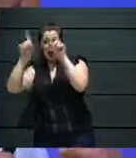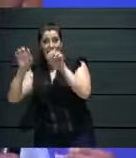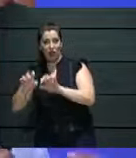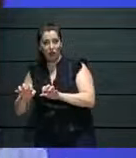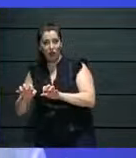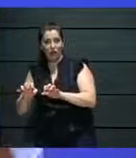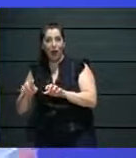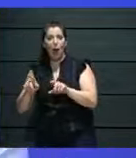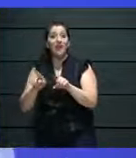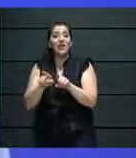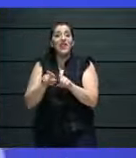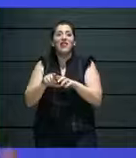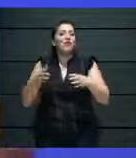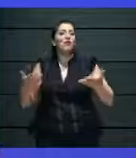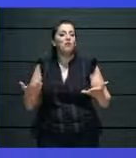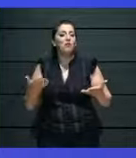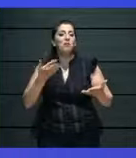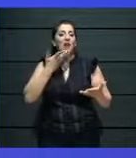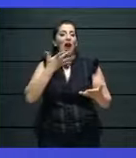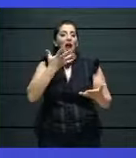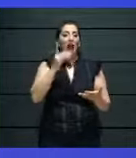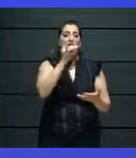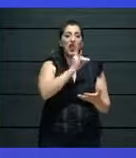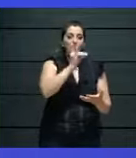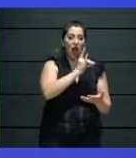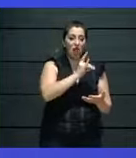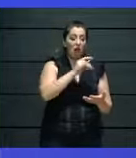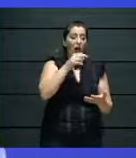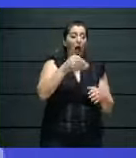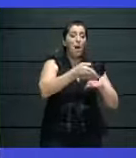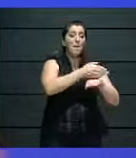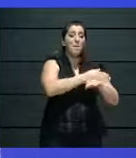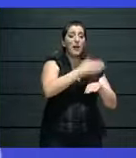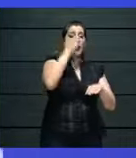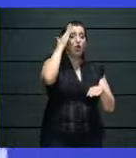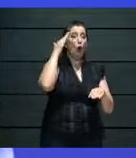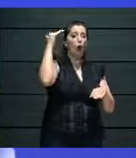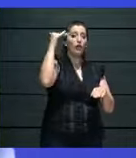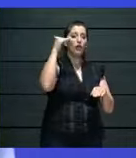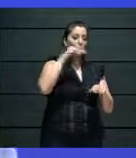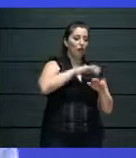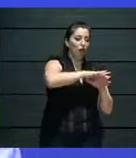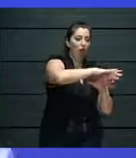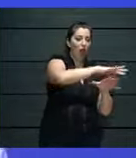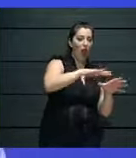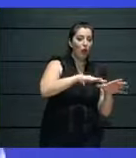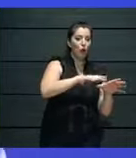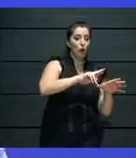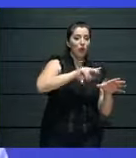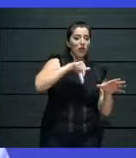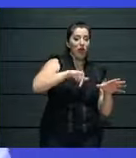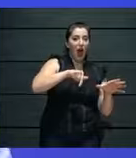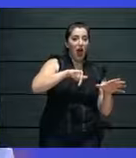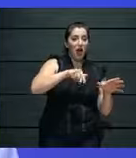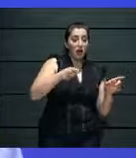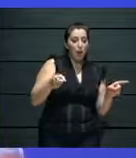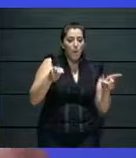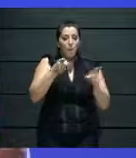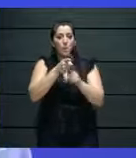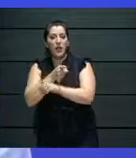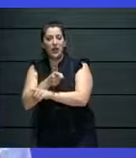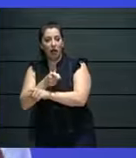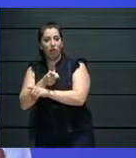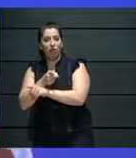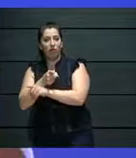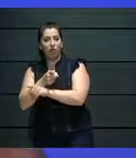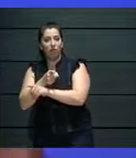time, right, in the digital world. But now it is our job. We have to learn. We have to invest in new practices. And this is where